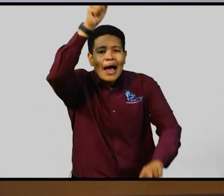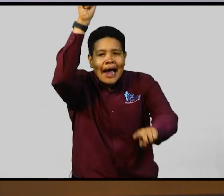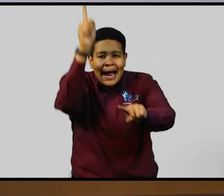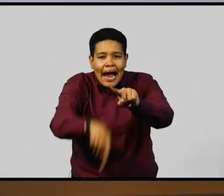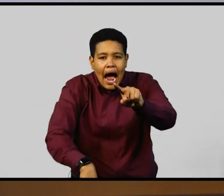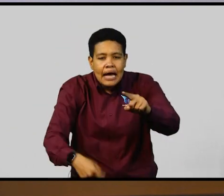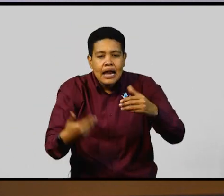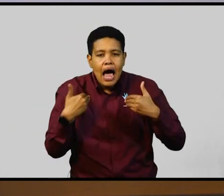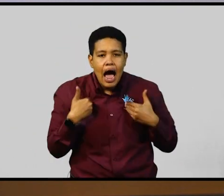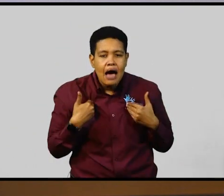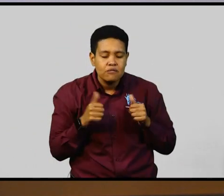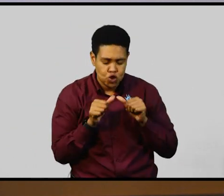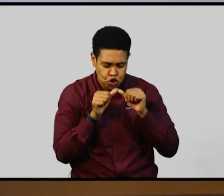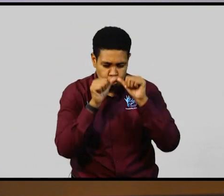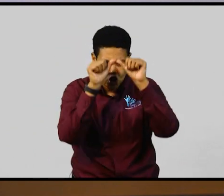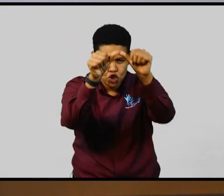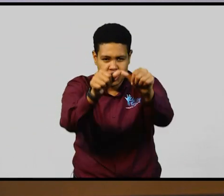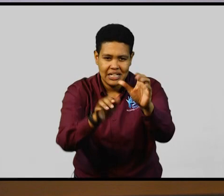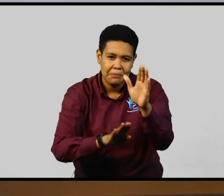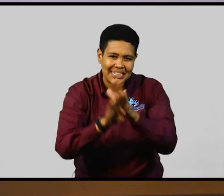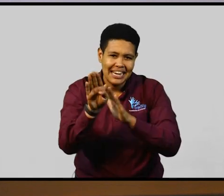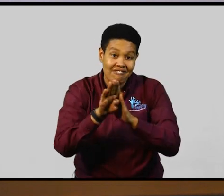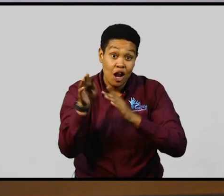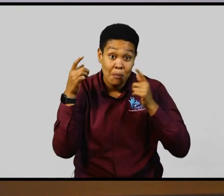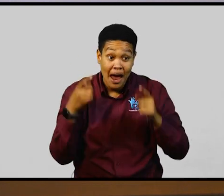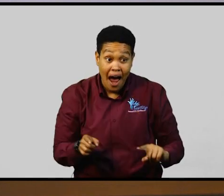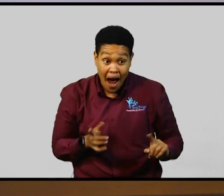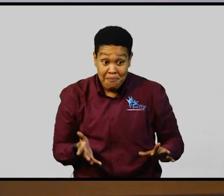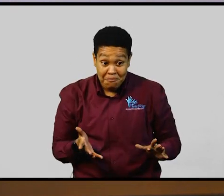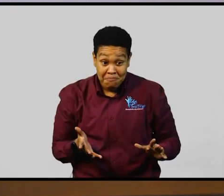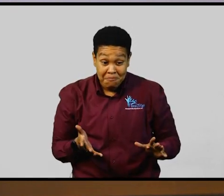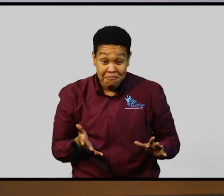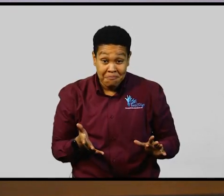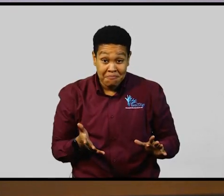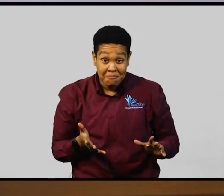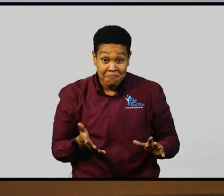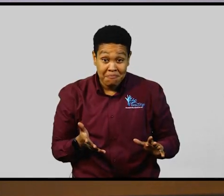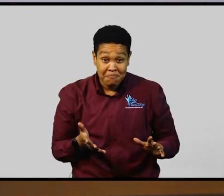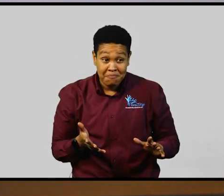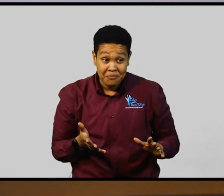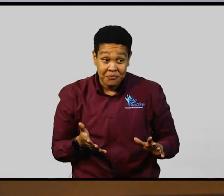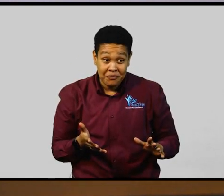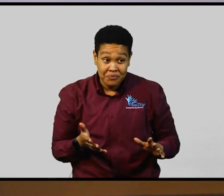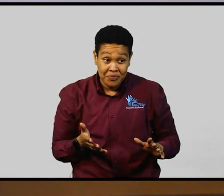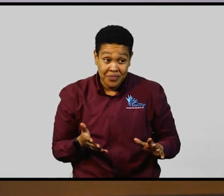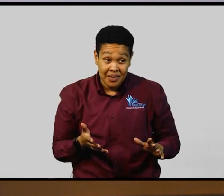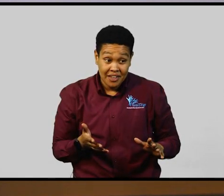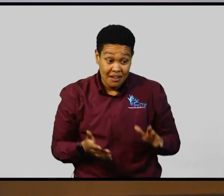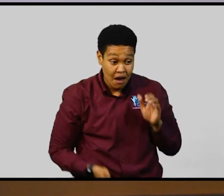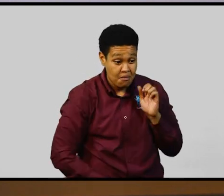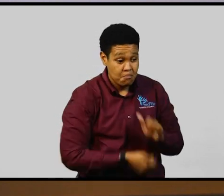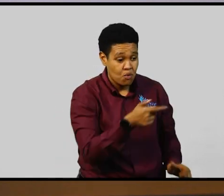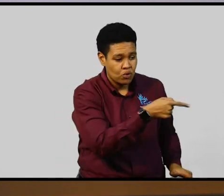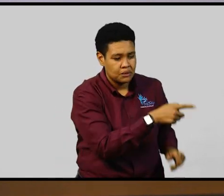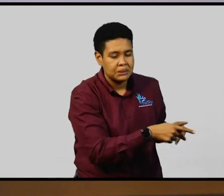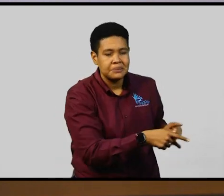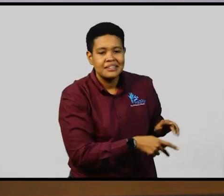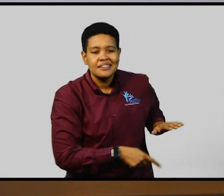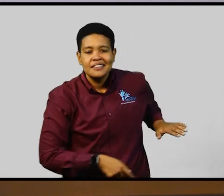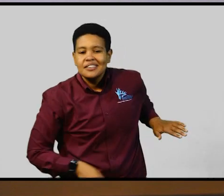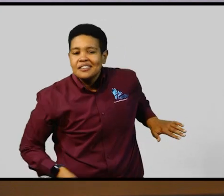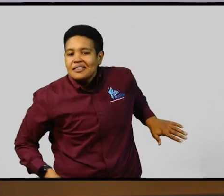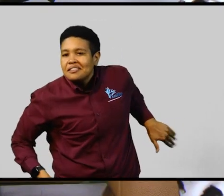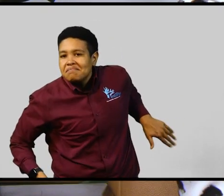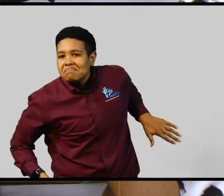sustainable development taking place and a significant portion of your population being